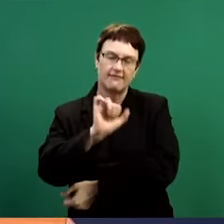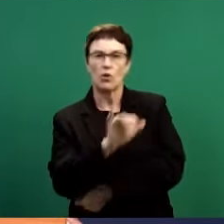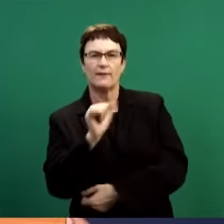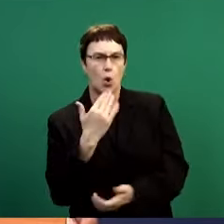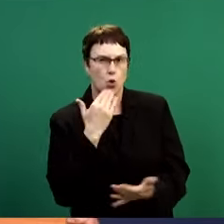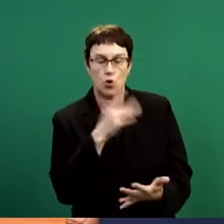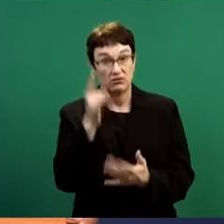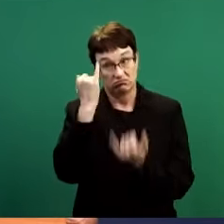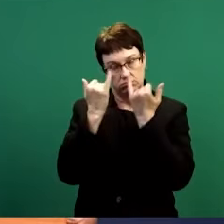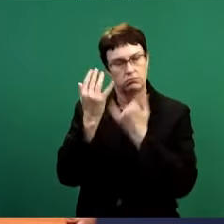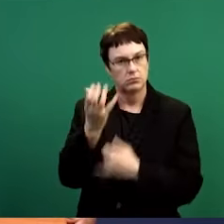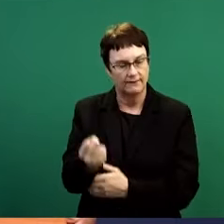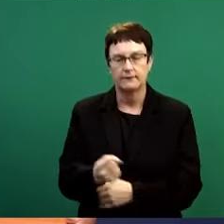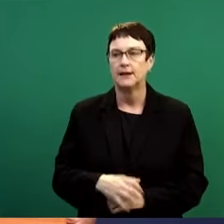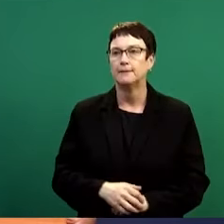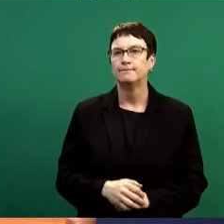exporters a living hell.